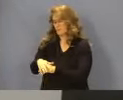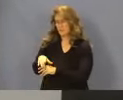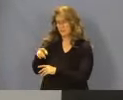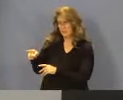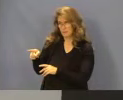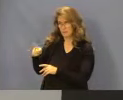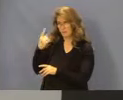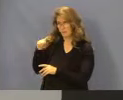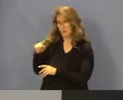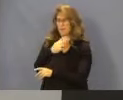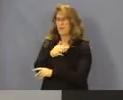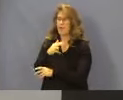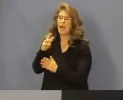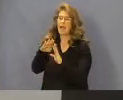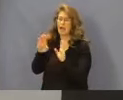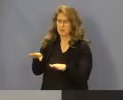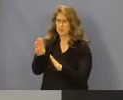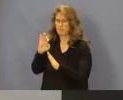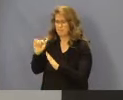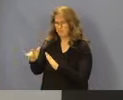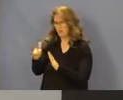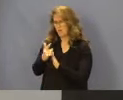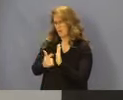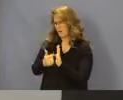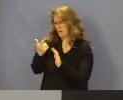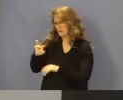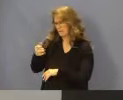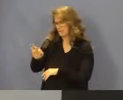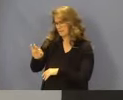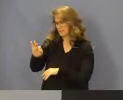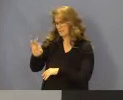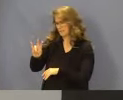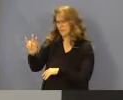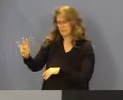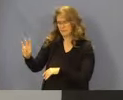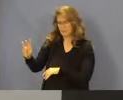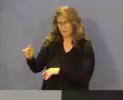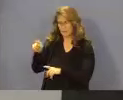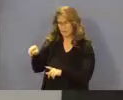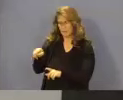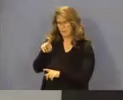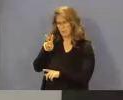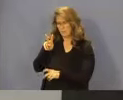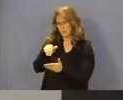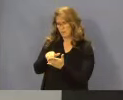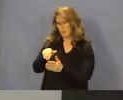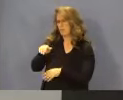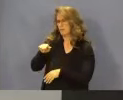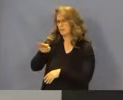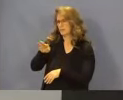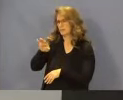Bill 916 appropriated total funds of $14,281,948,